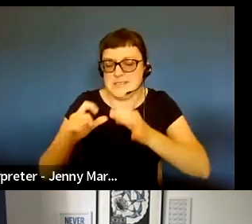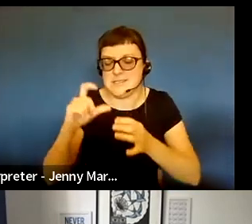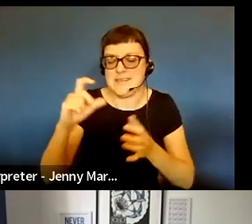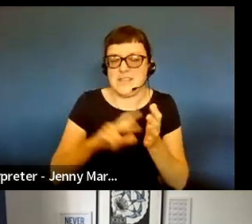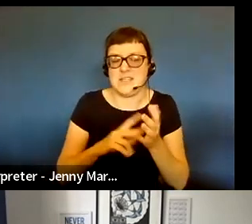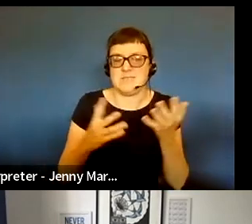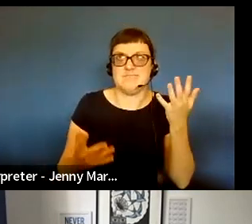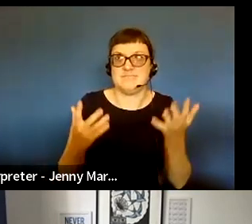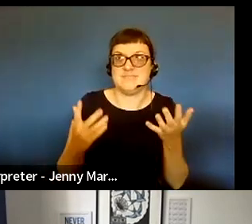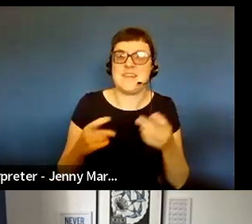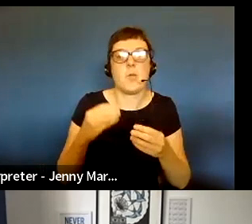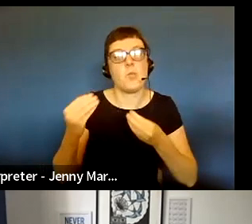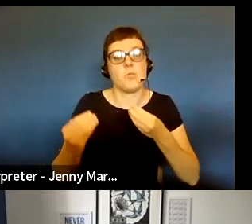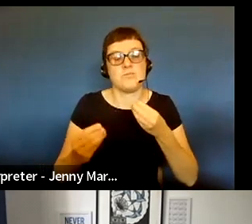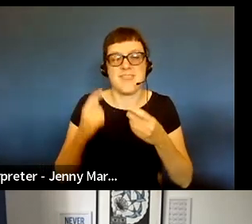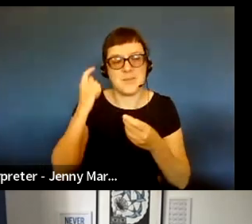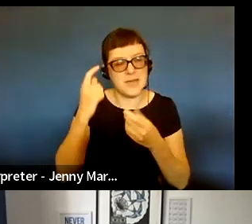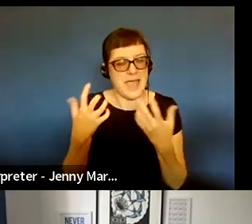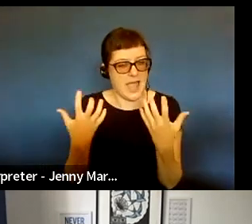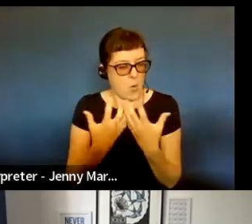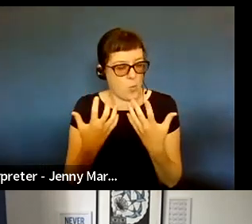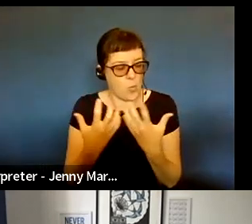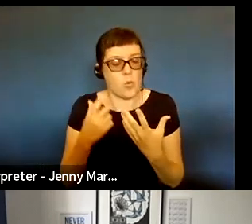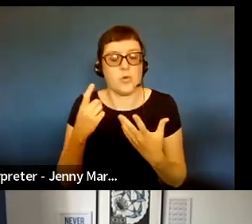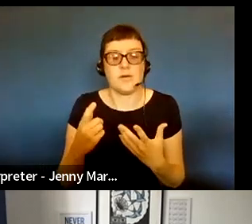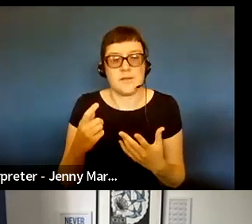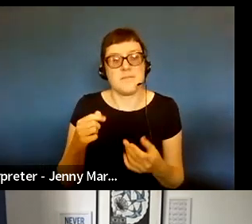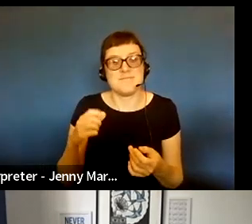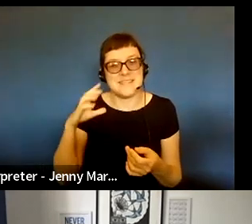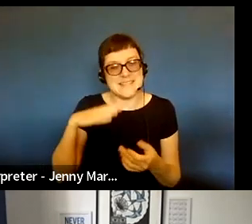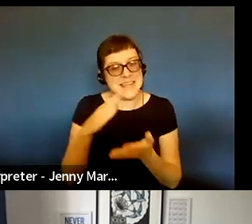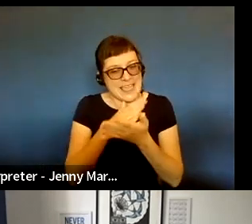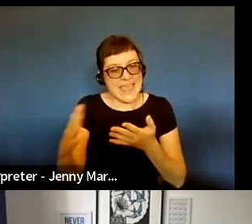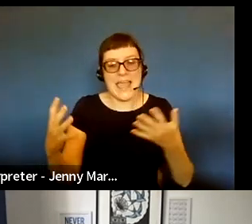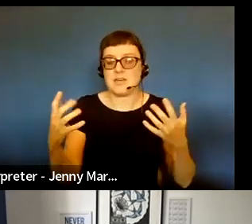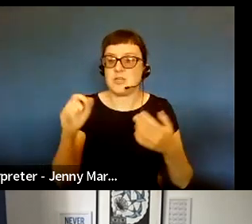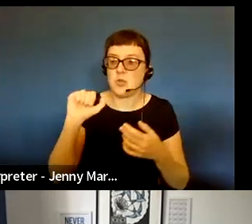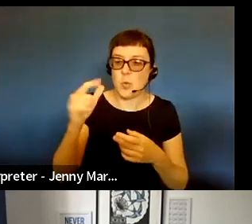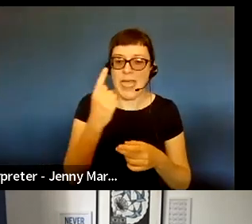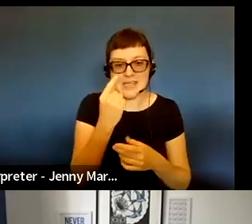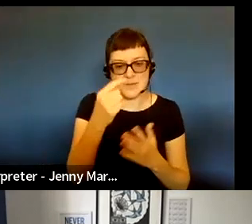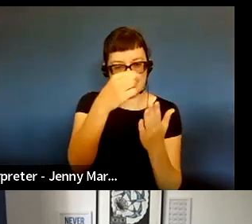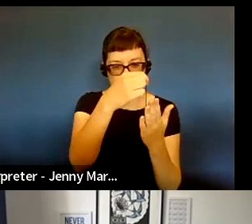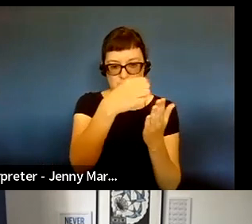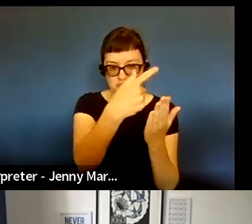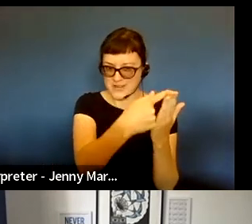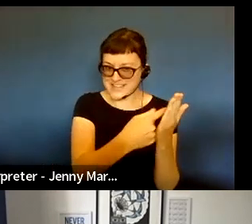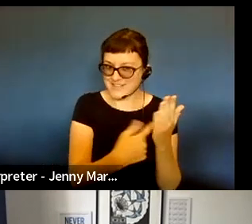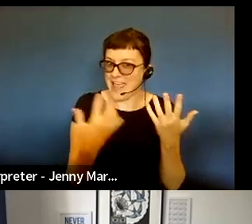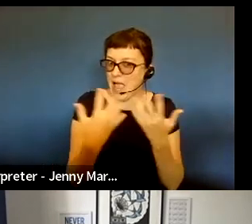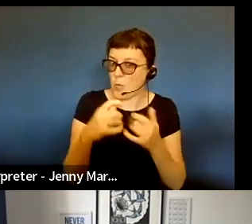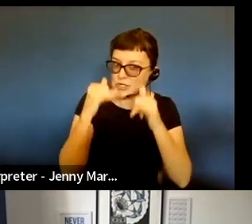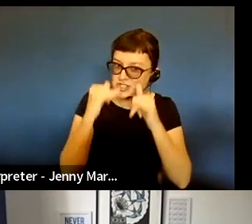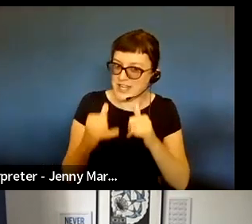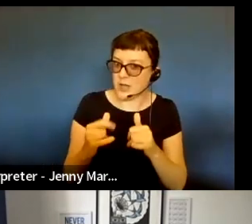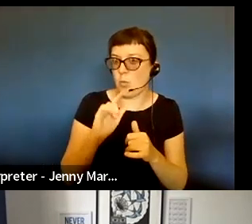I think that would be something I'd say is to be really clear on what the eligibility is and how you're how you're going to check that and what the methods will